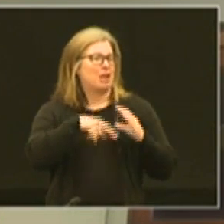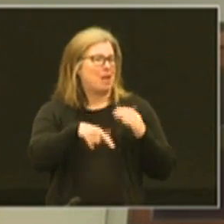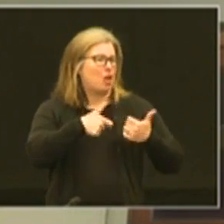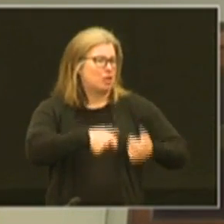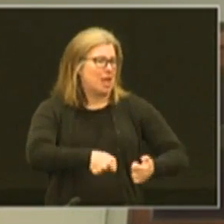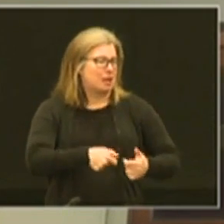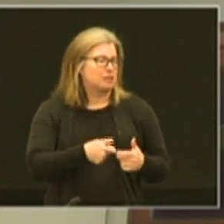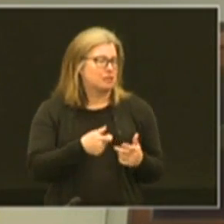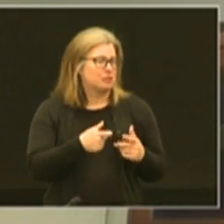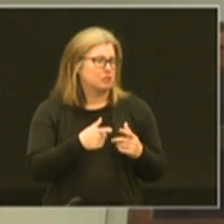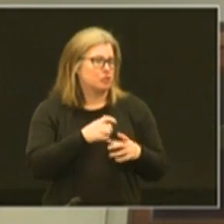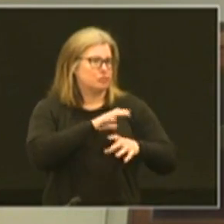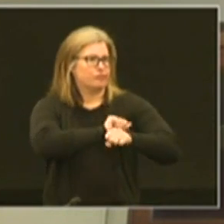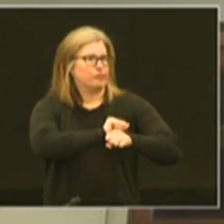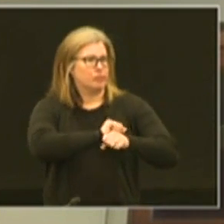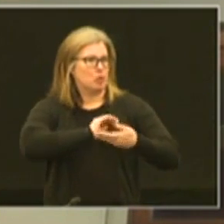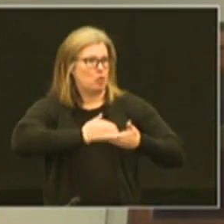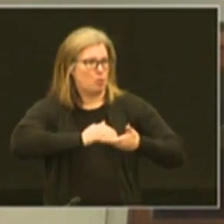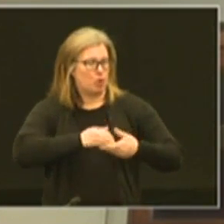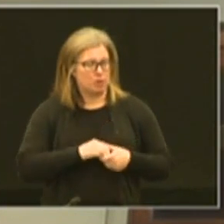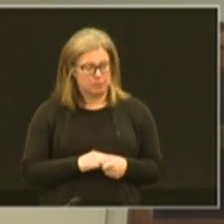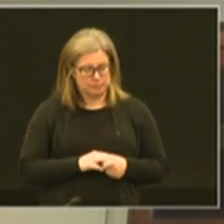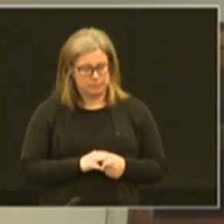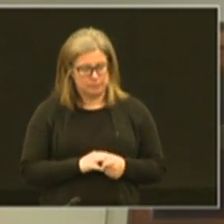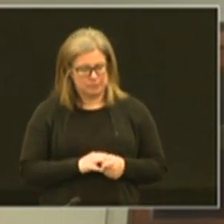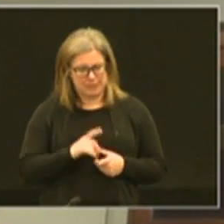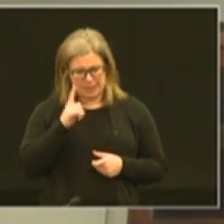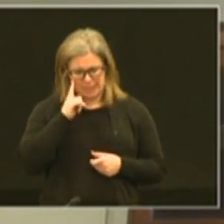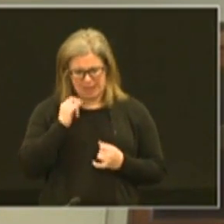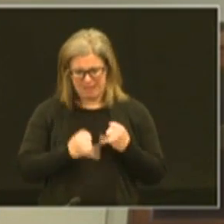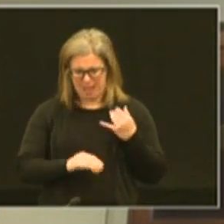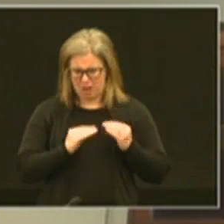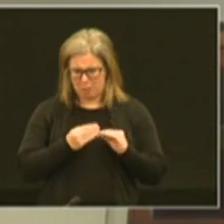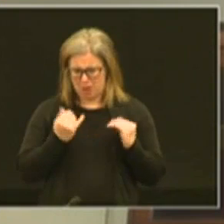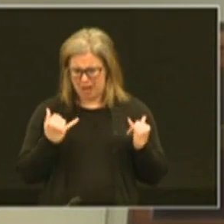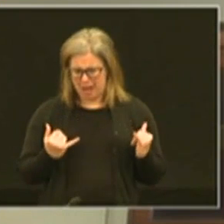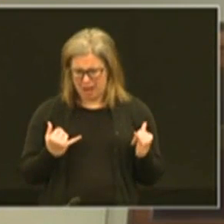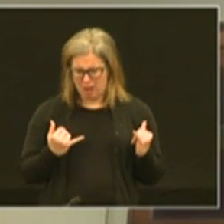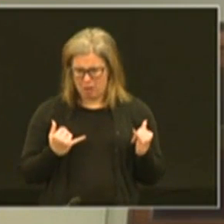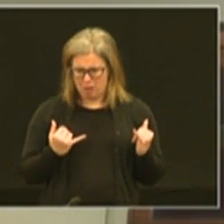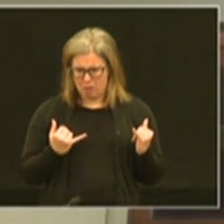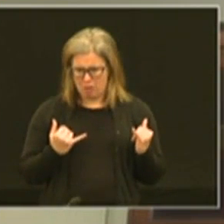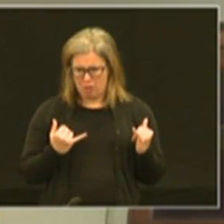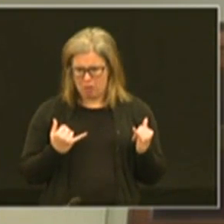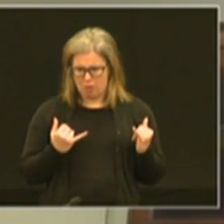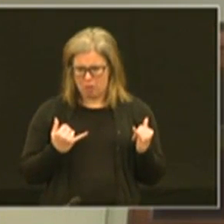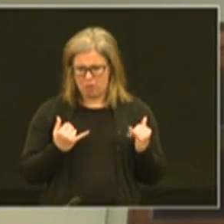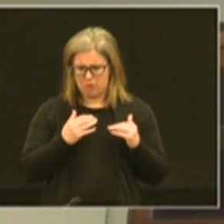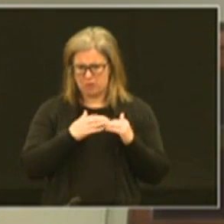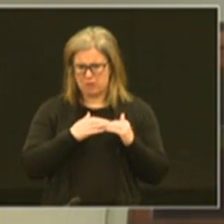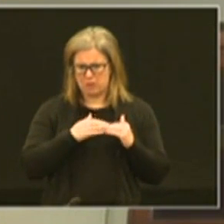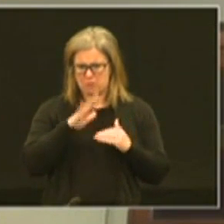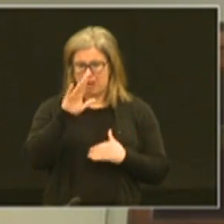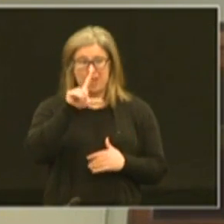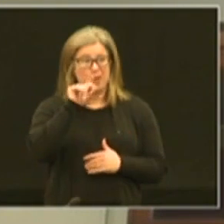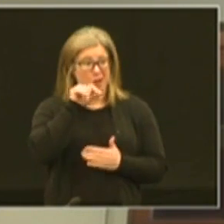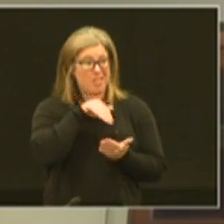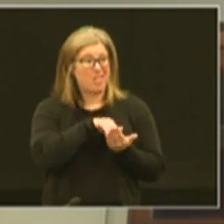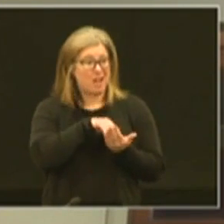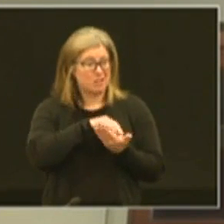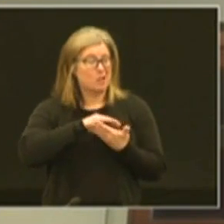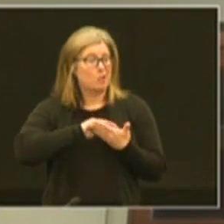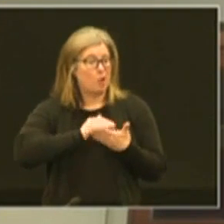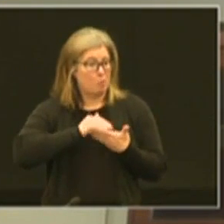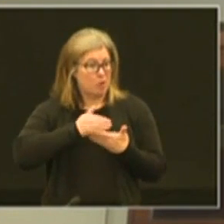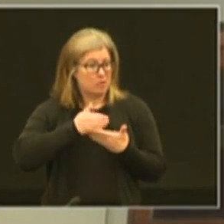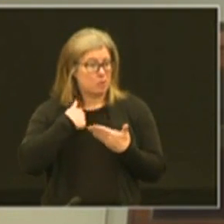text messages to reserve a Chromebook. I believe our final number now has has gone above 20,000 Chromebooks